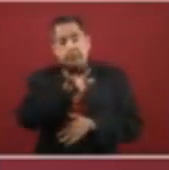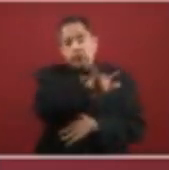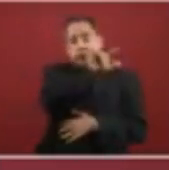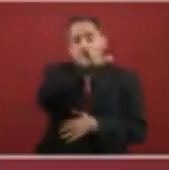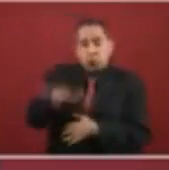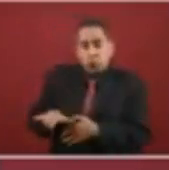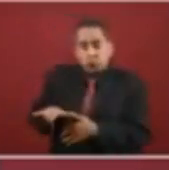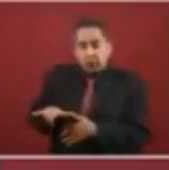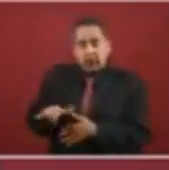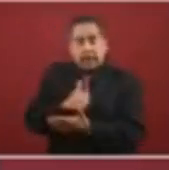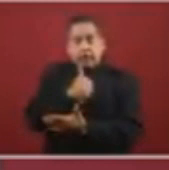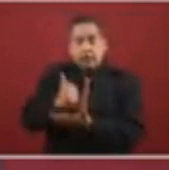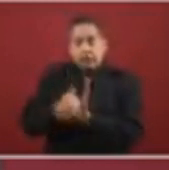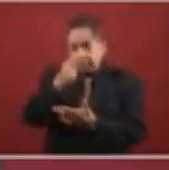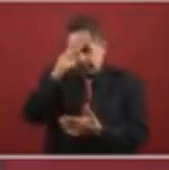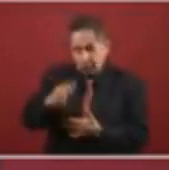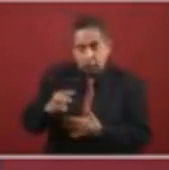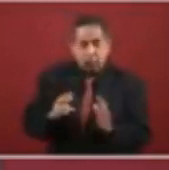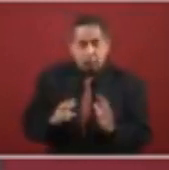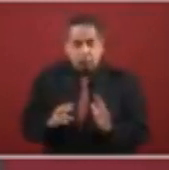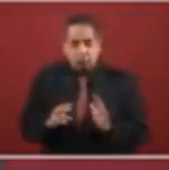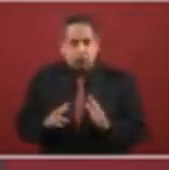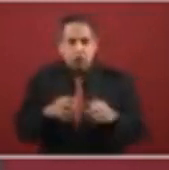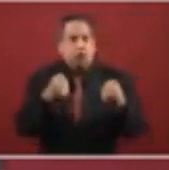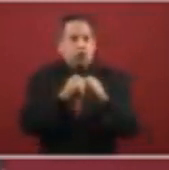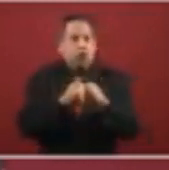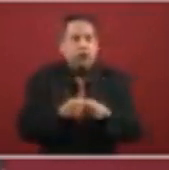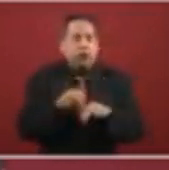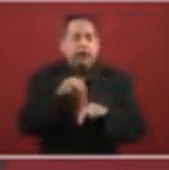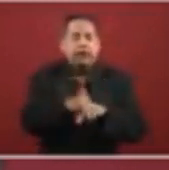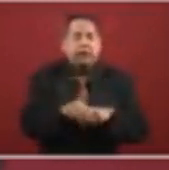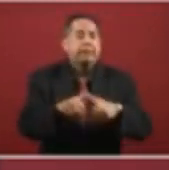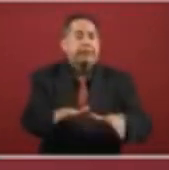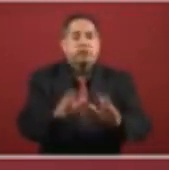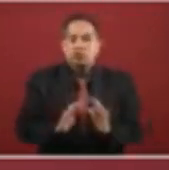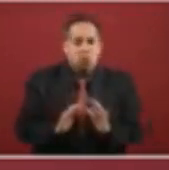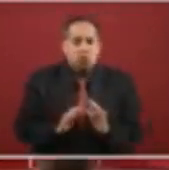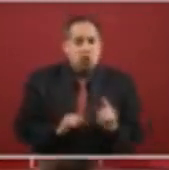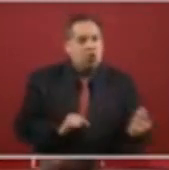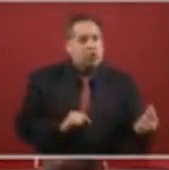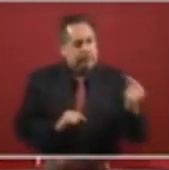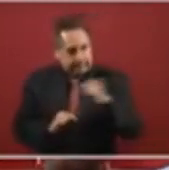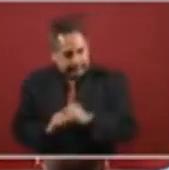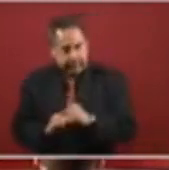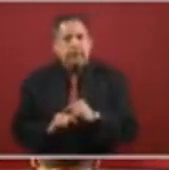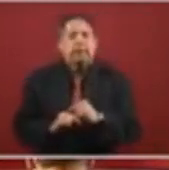And the ones we want them to be repatriated to stay in Mexico.